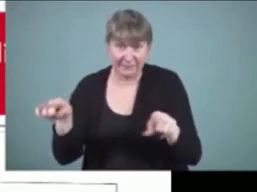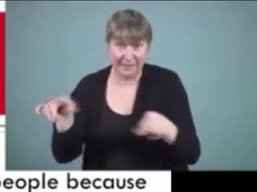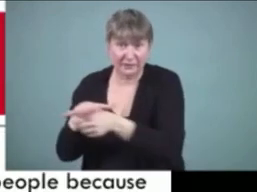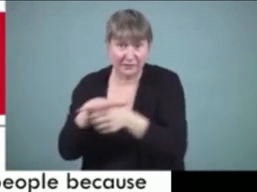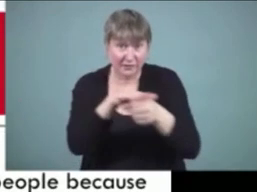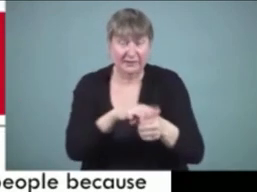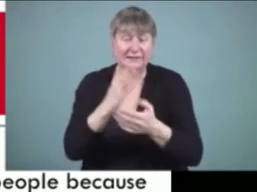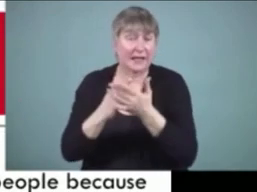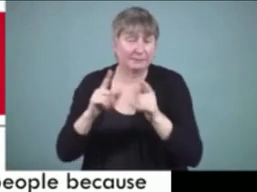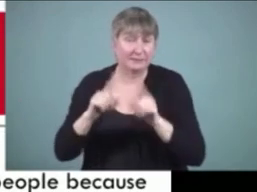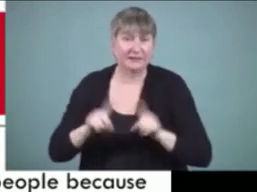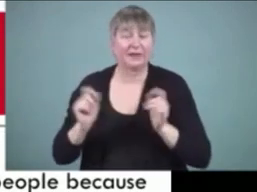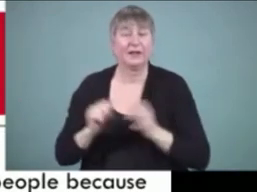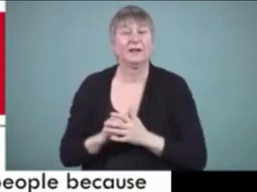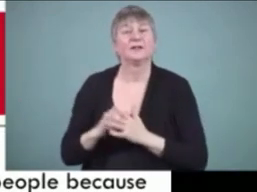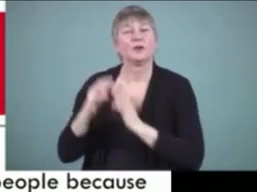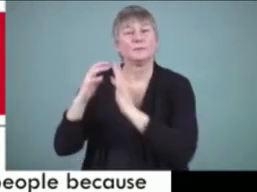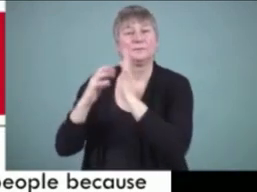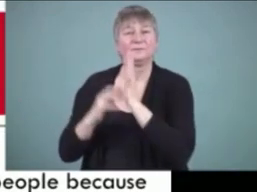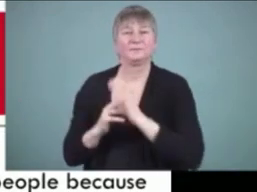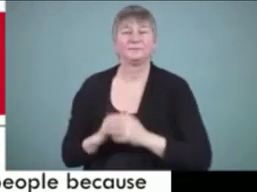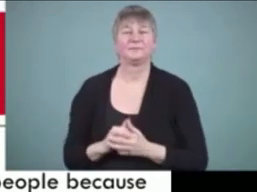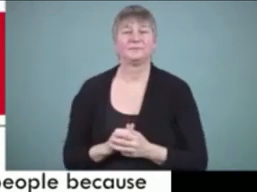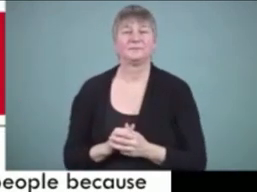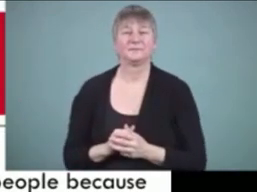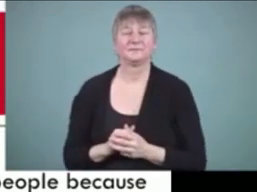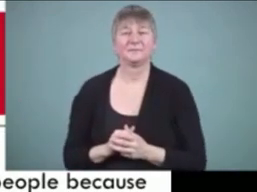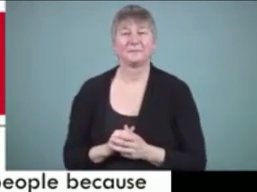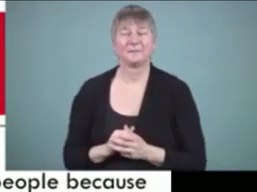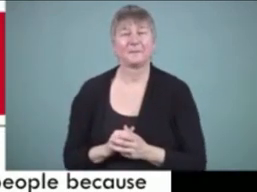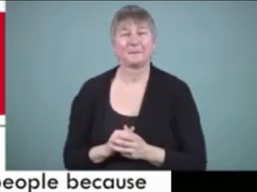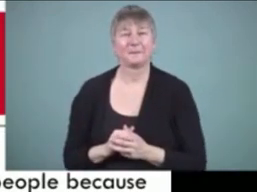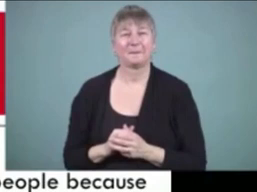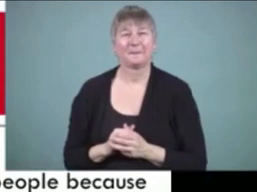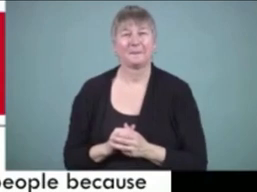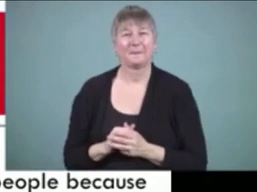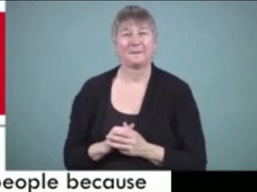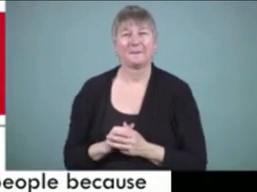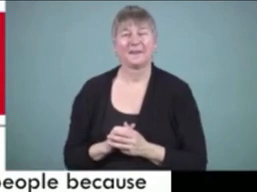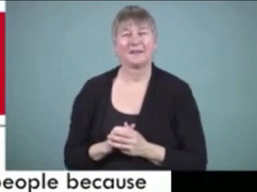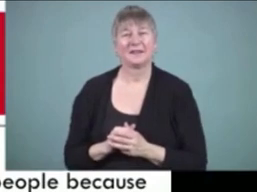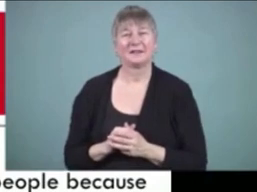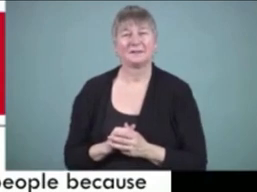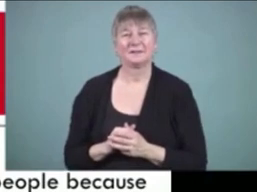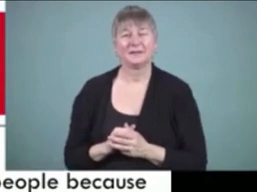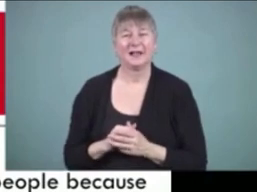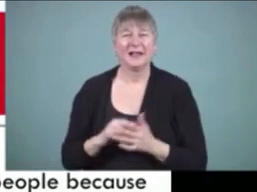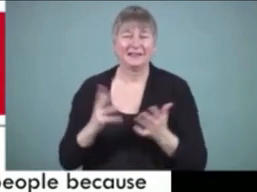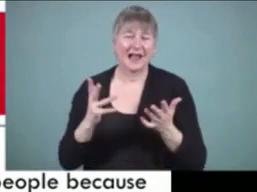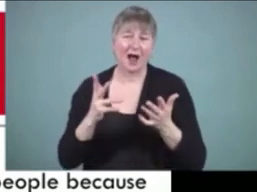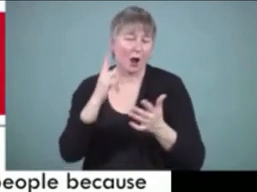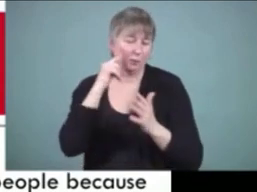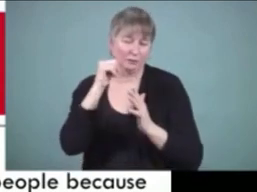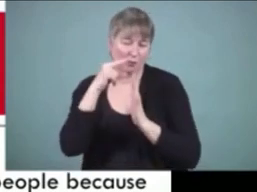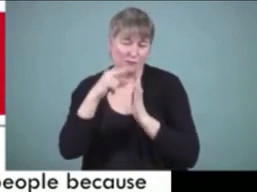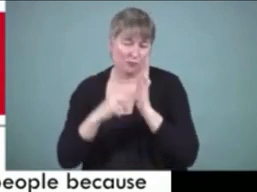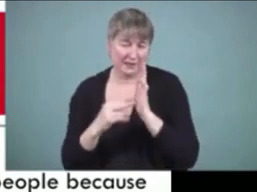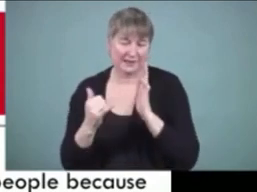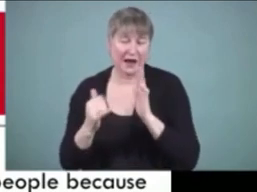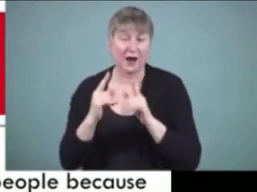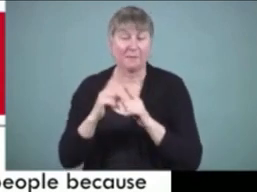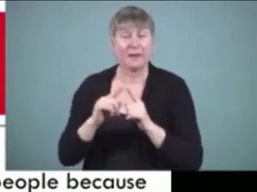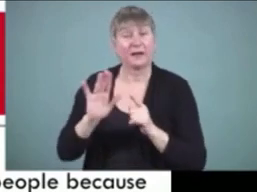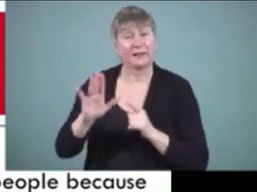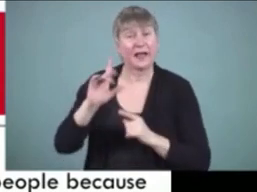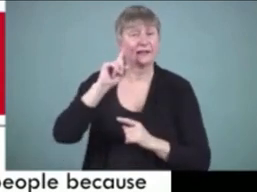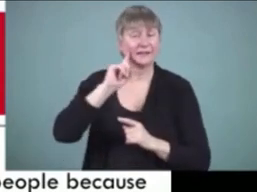see the essay that he wrote that's called different between same and in the interest of time i won't read it but he was